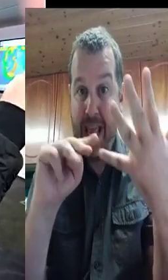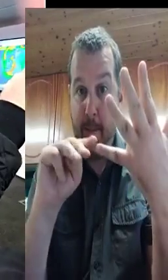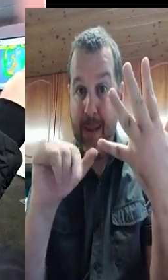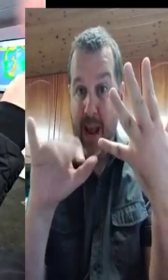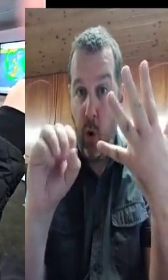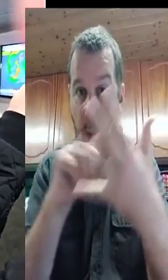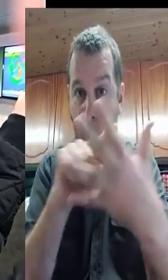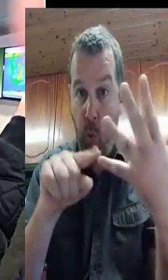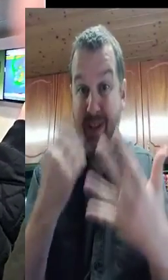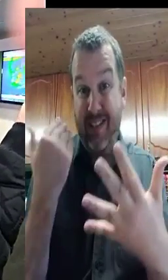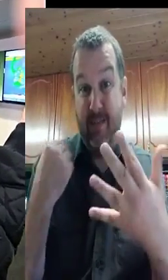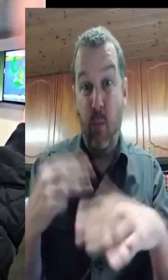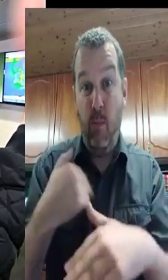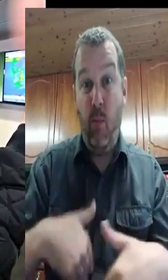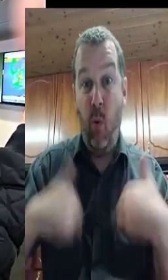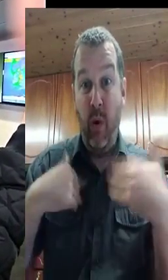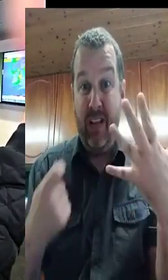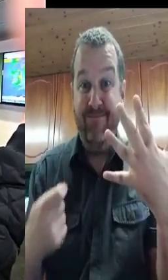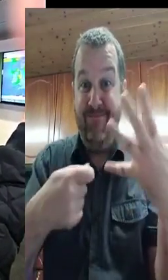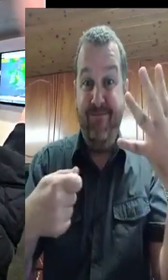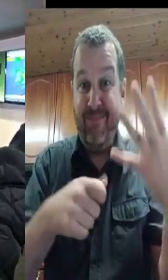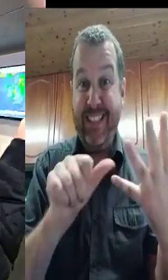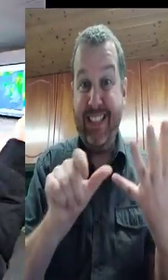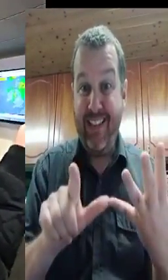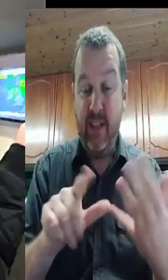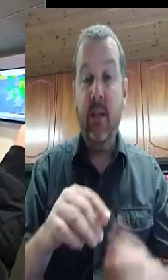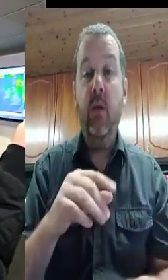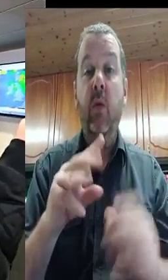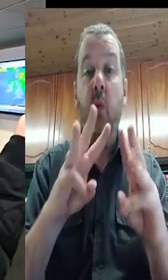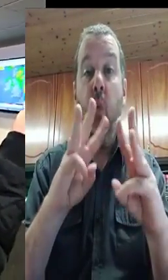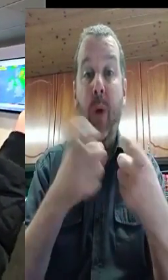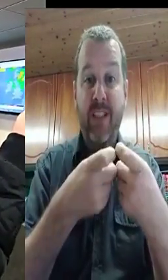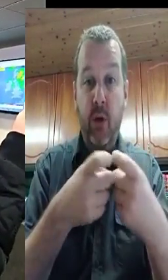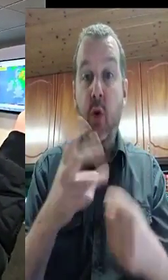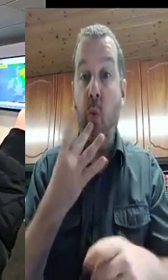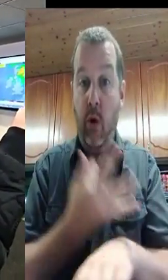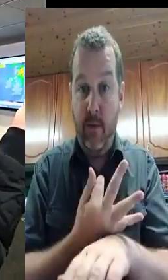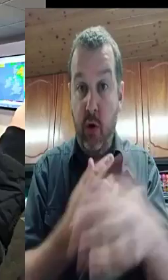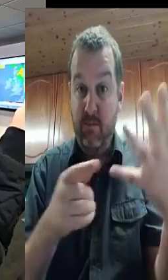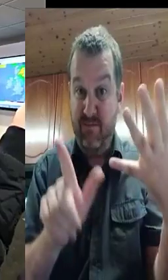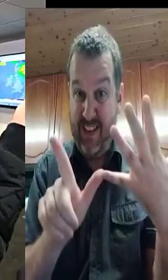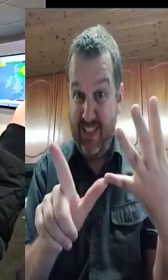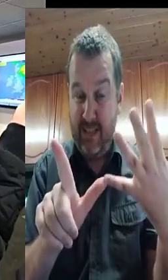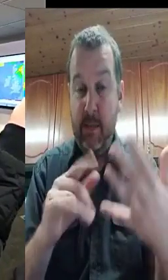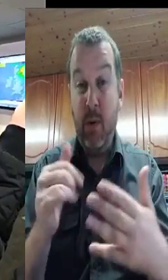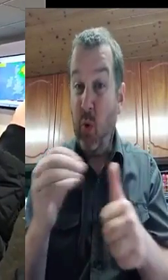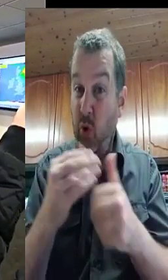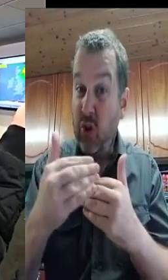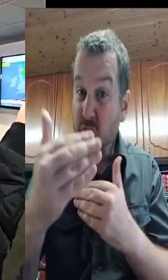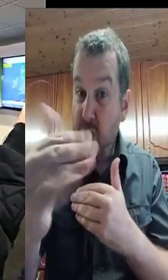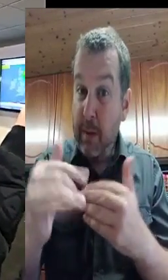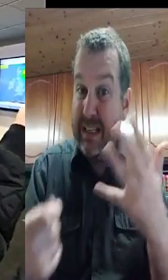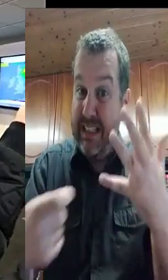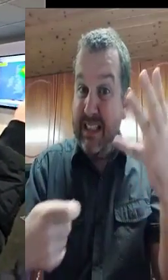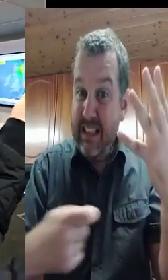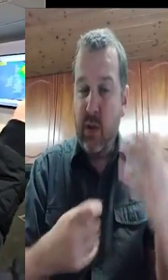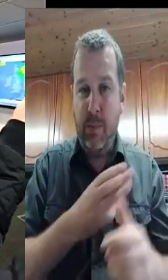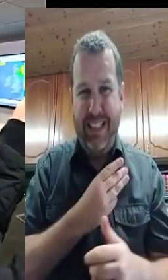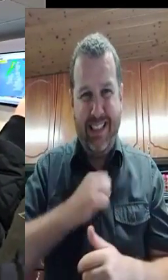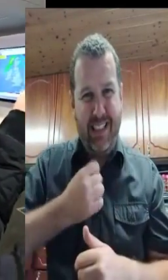to that list and others may be added also. So we're encouraging people to monitor the weather forecast, Metairn's statements.